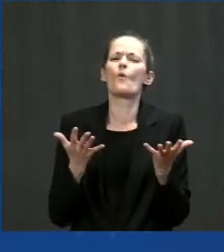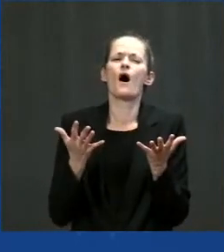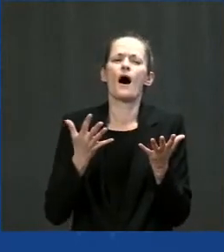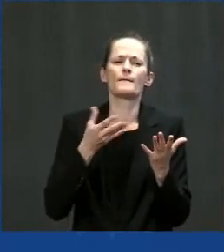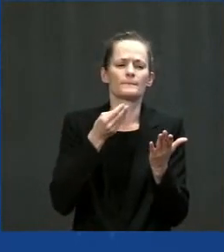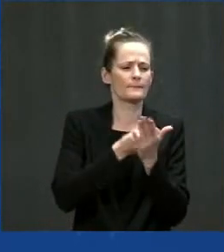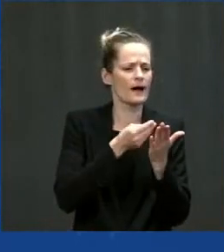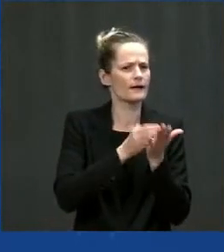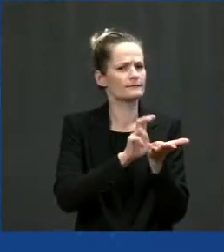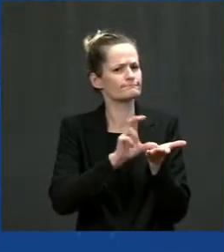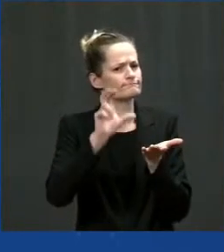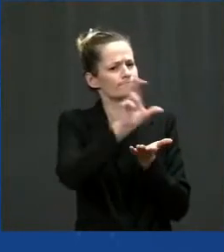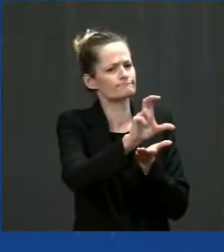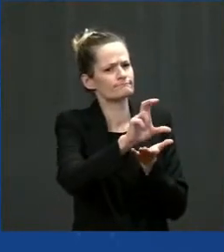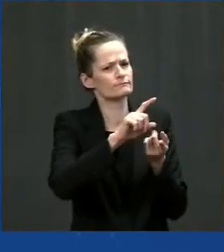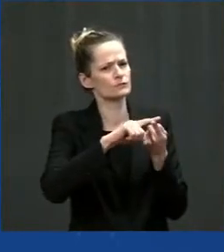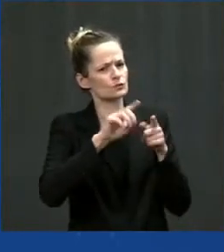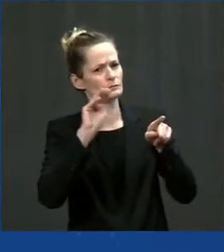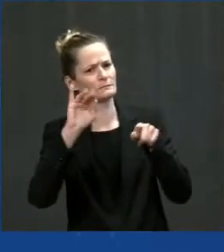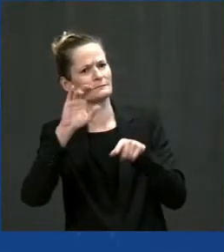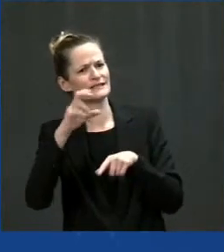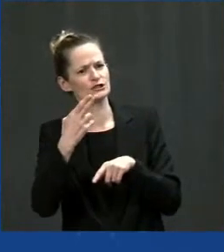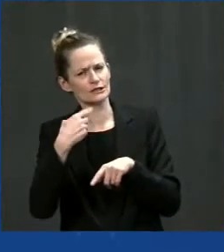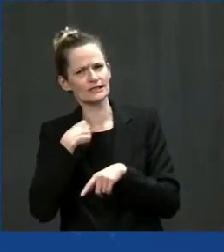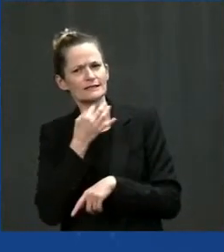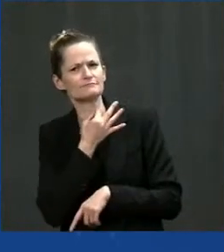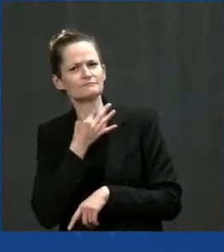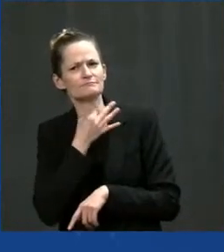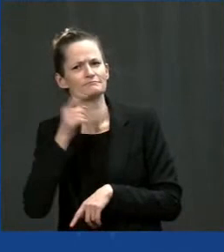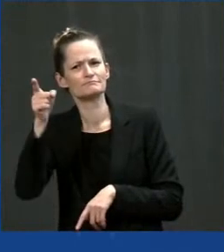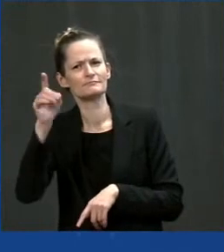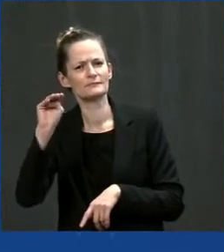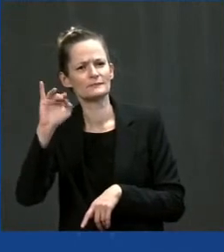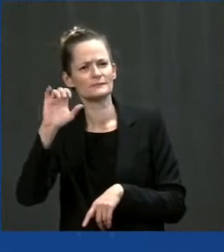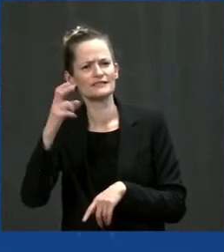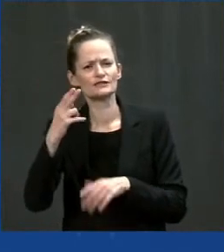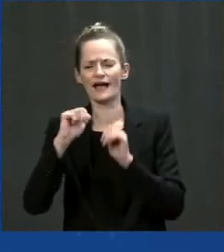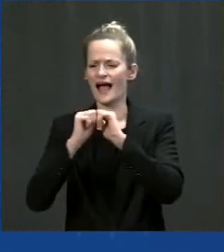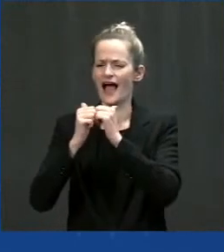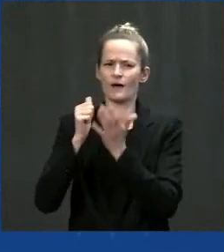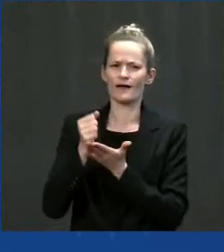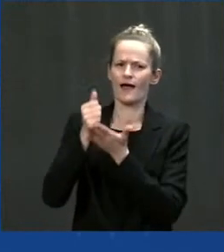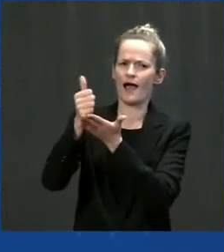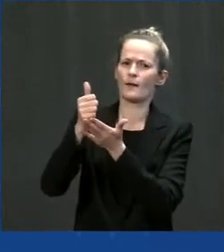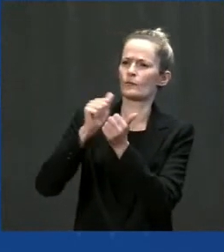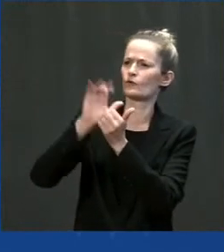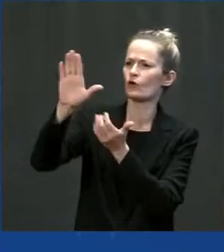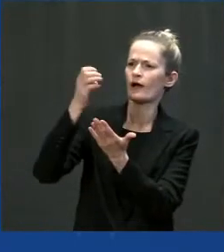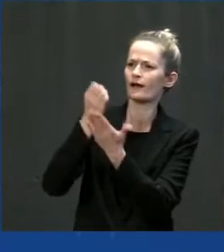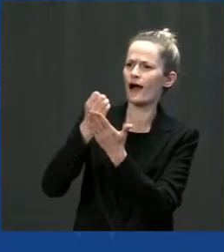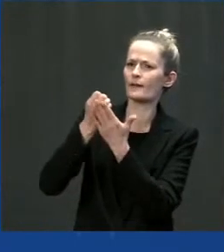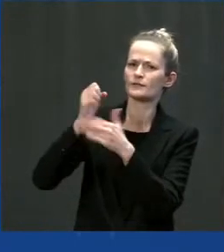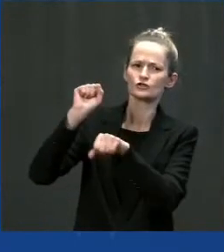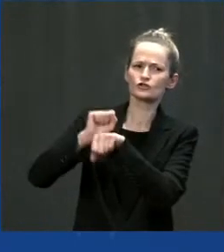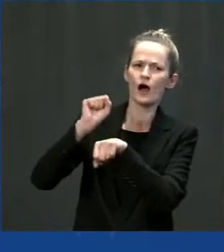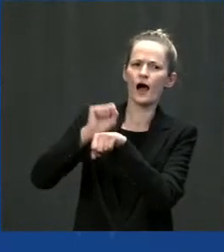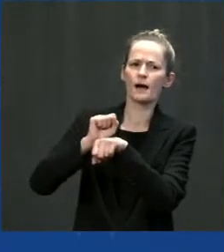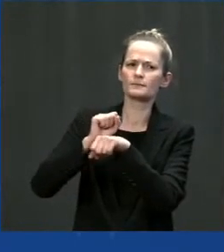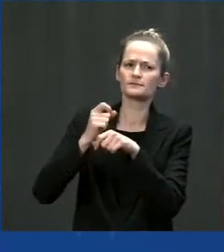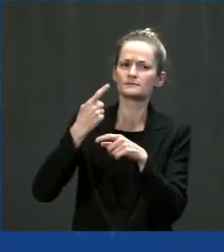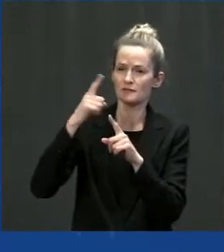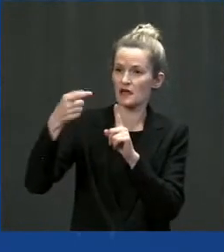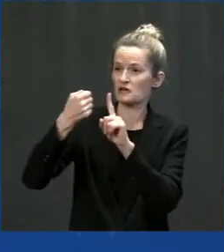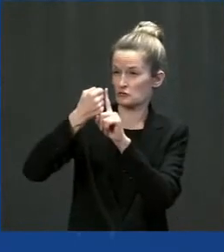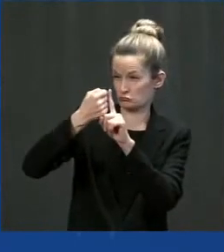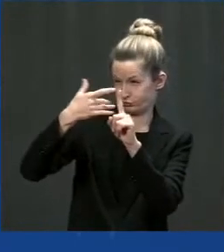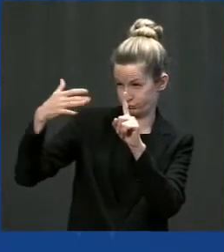Michigan roads and bridges do mean to your state's economy and job creation? So and then I want to hear from the rest of you. But